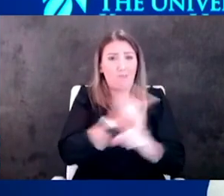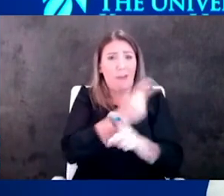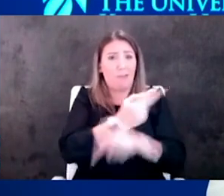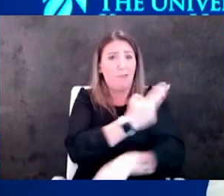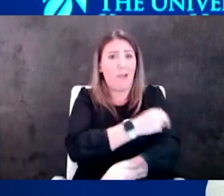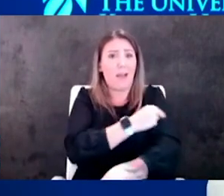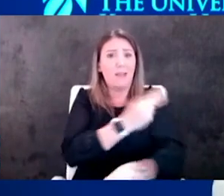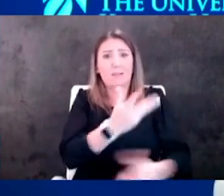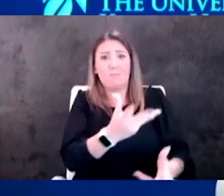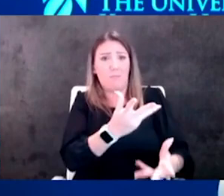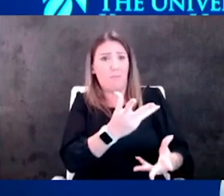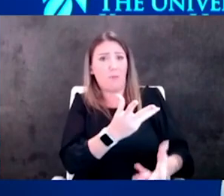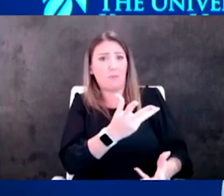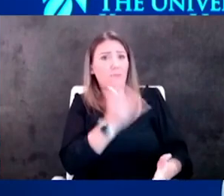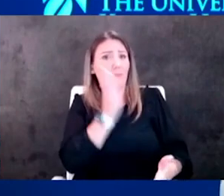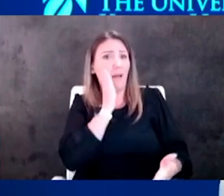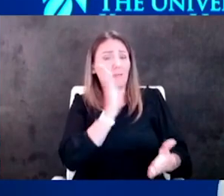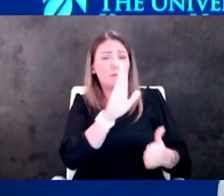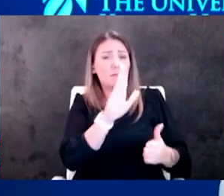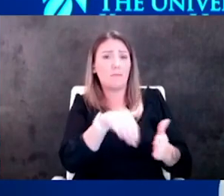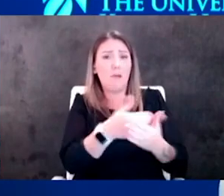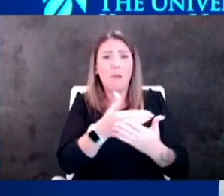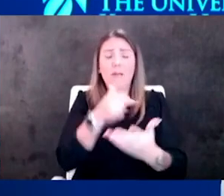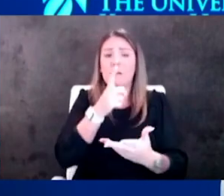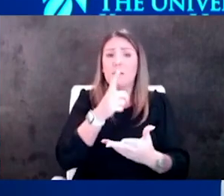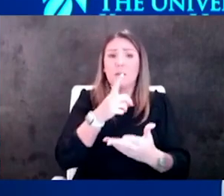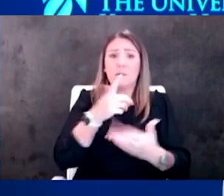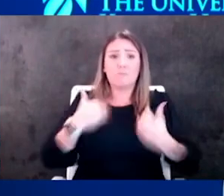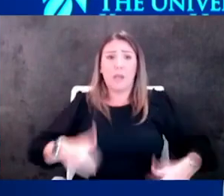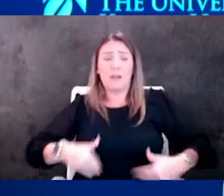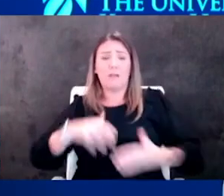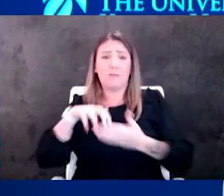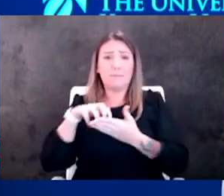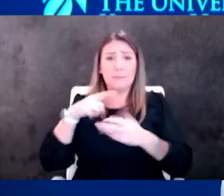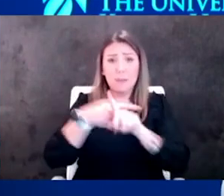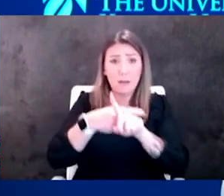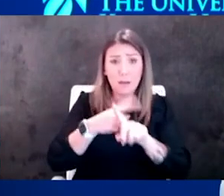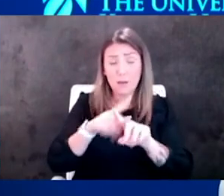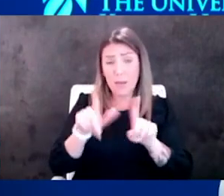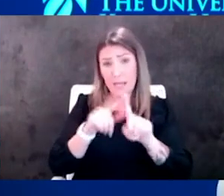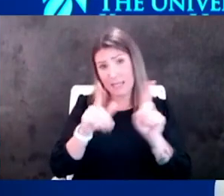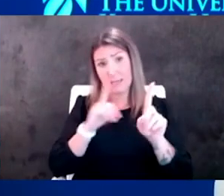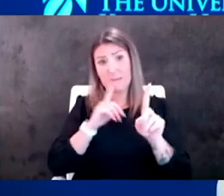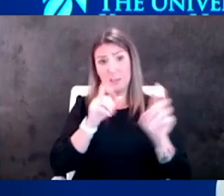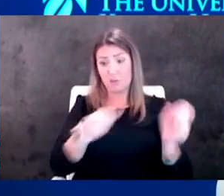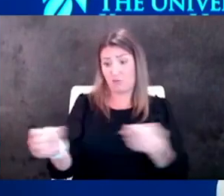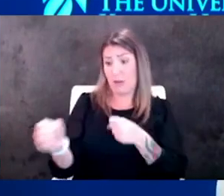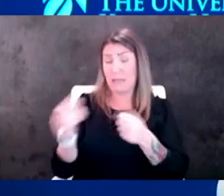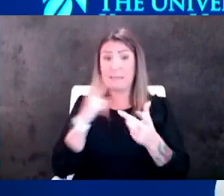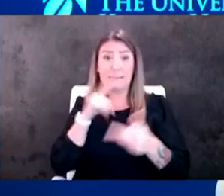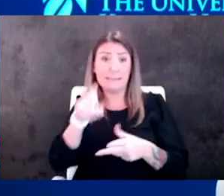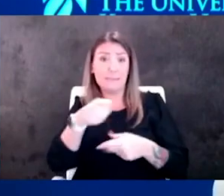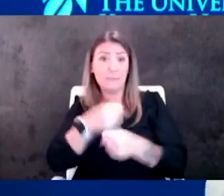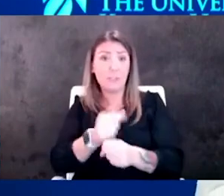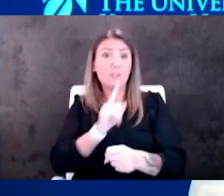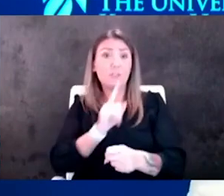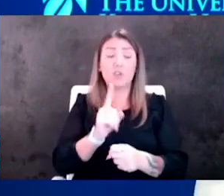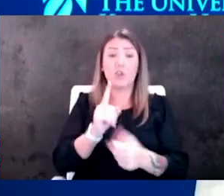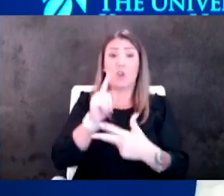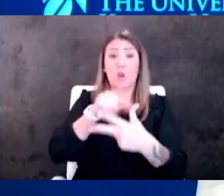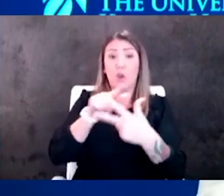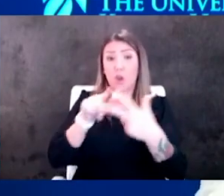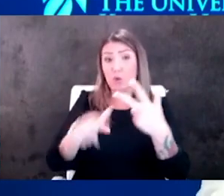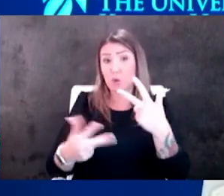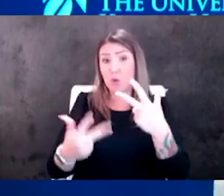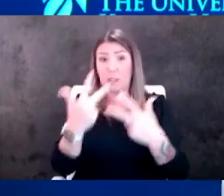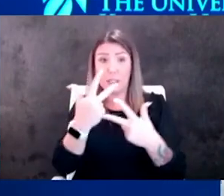immunocompromised yeah so you know we may need a different vaccine strategy for the immunocompromised ie you got to make sure you get three a series of three shots plus